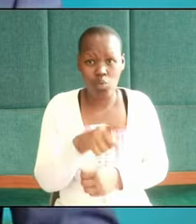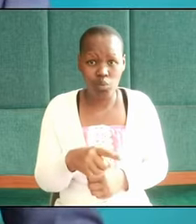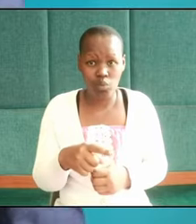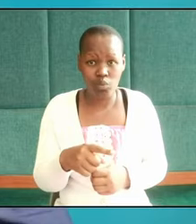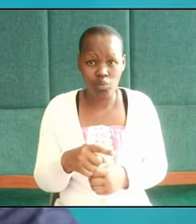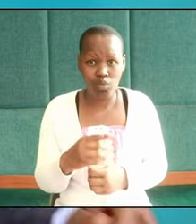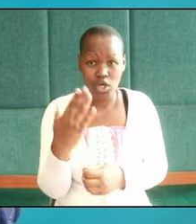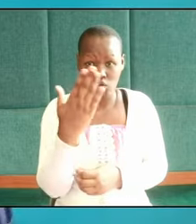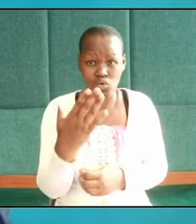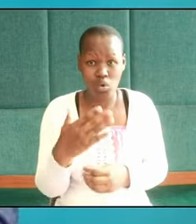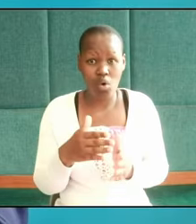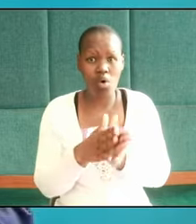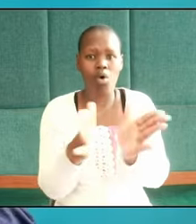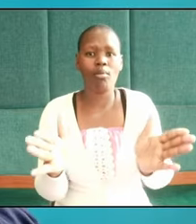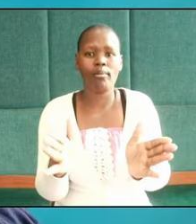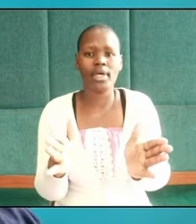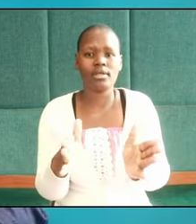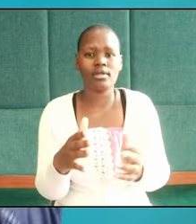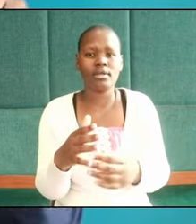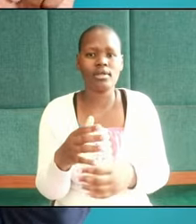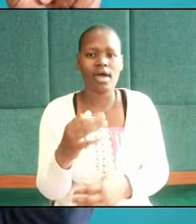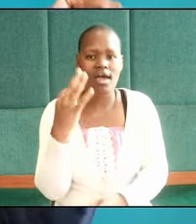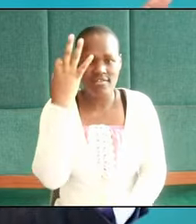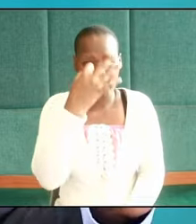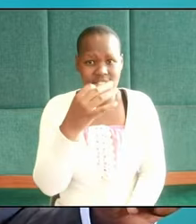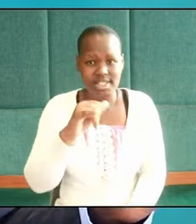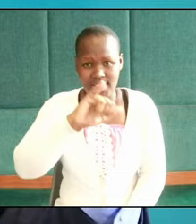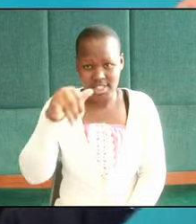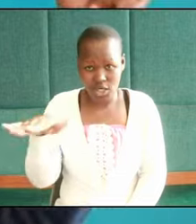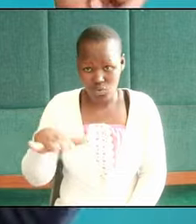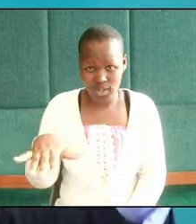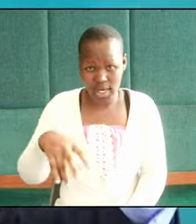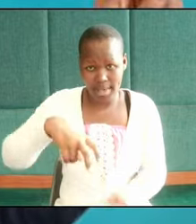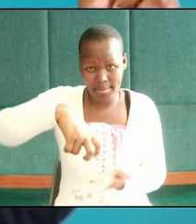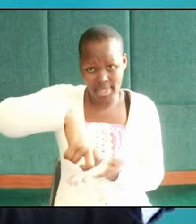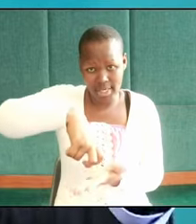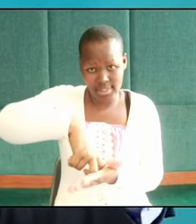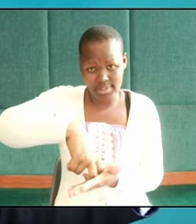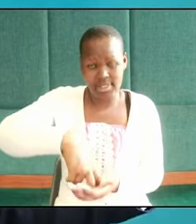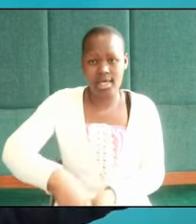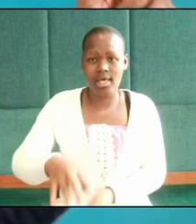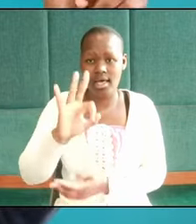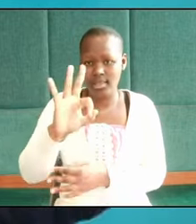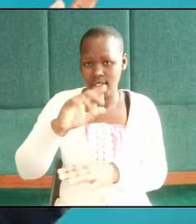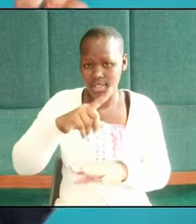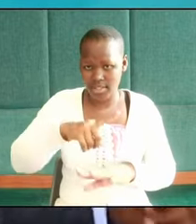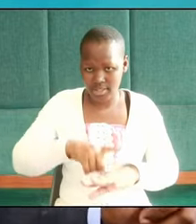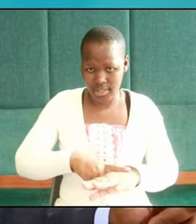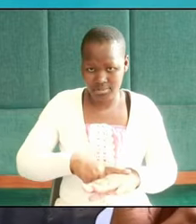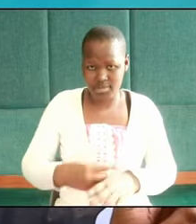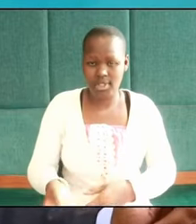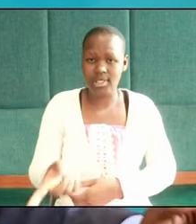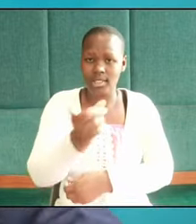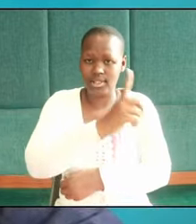Jerusalem he knelt down on his knees three times that